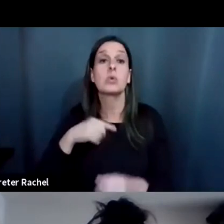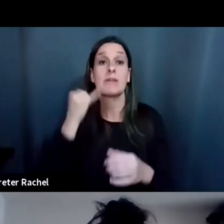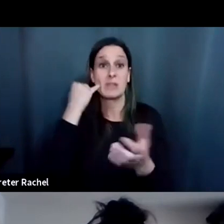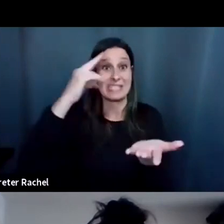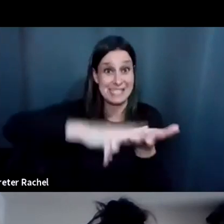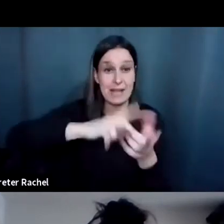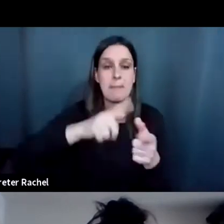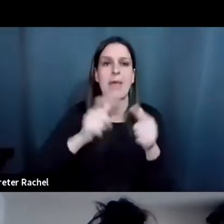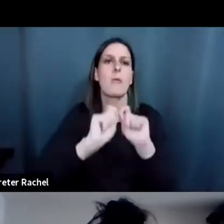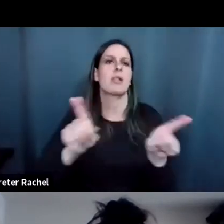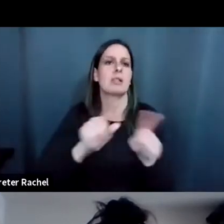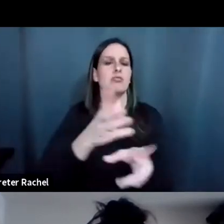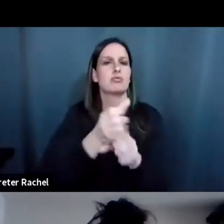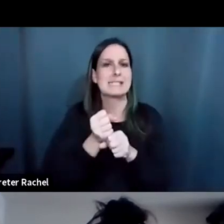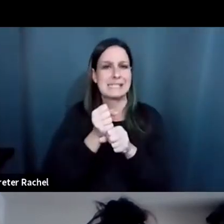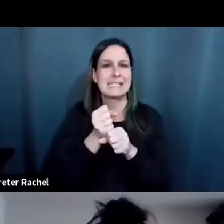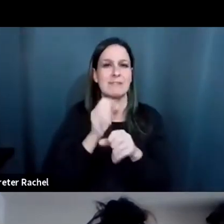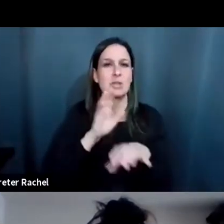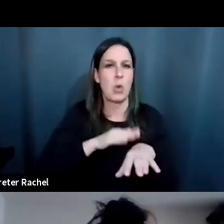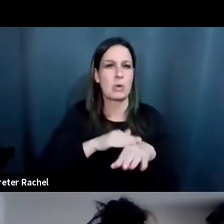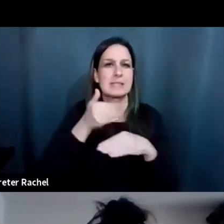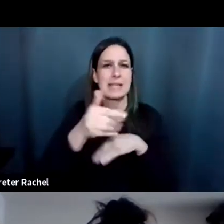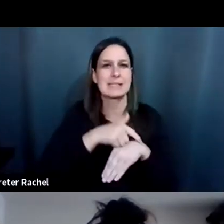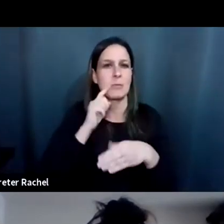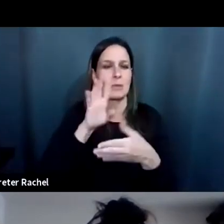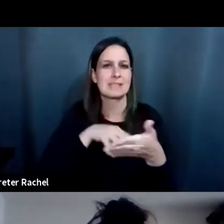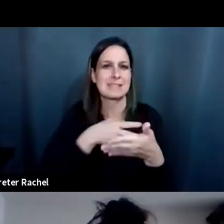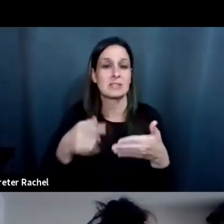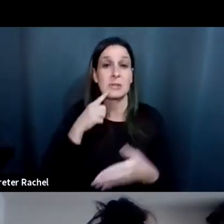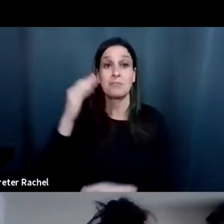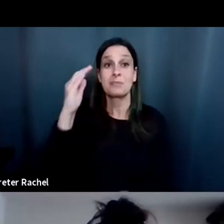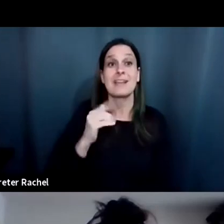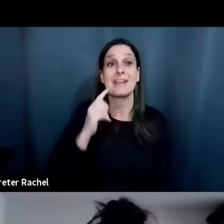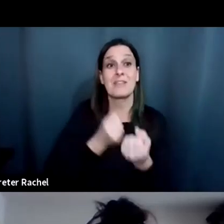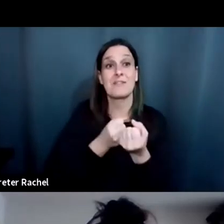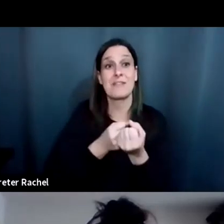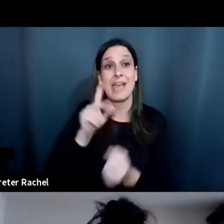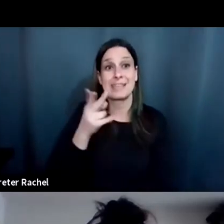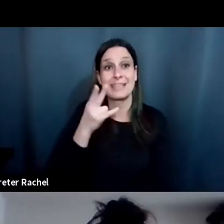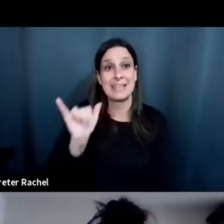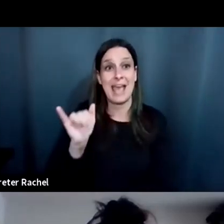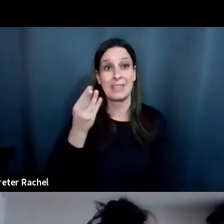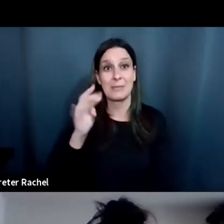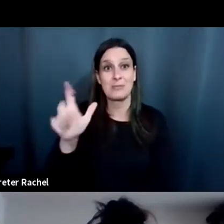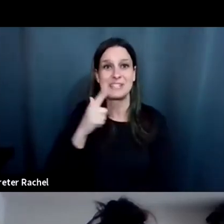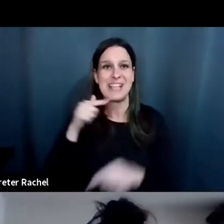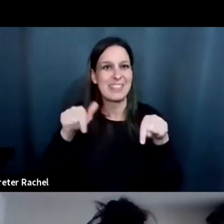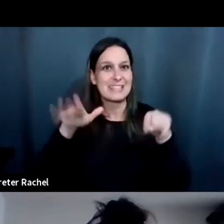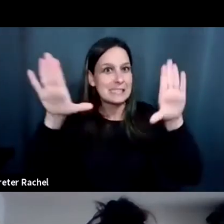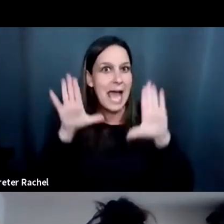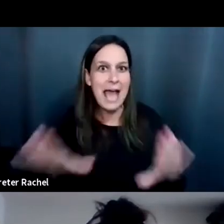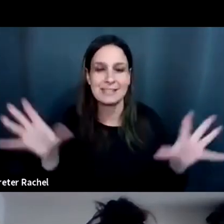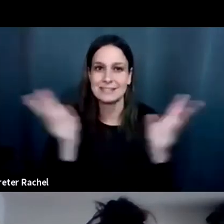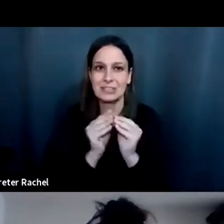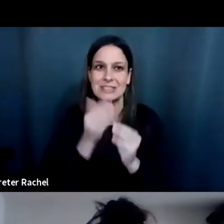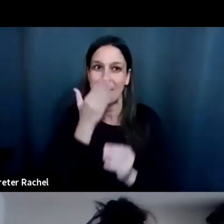a training schedule. That's great. Another fan, Kathy Brill, um, says this is an excellent session